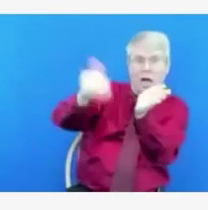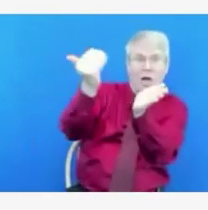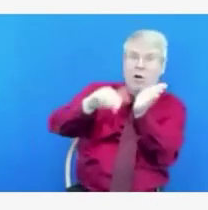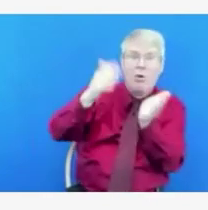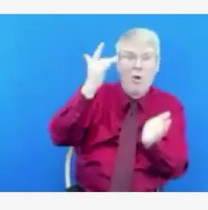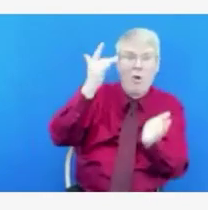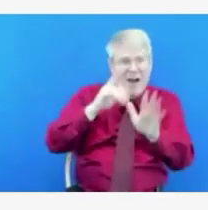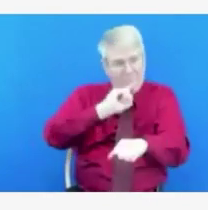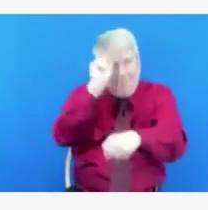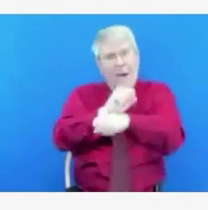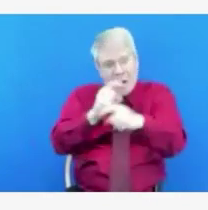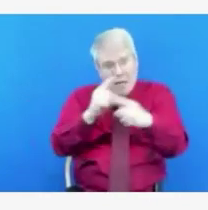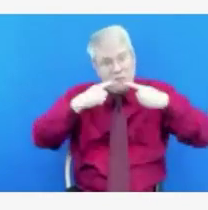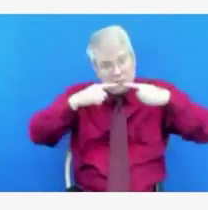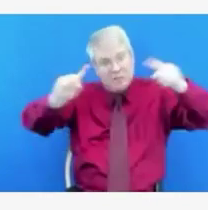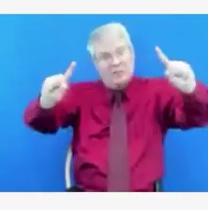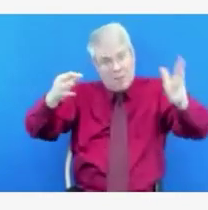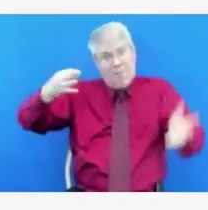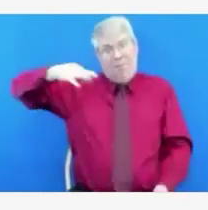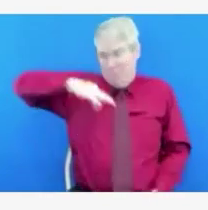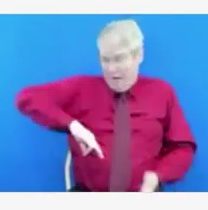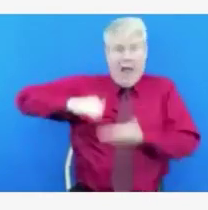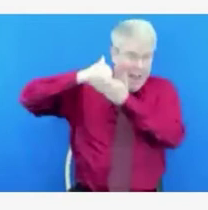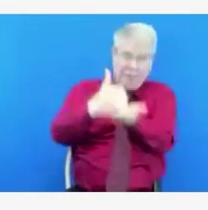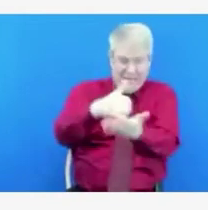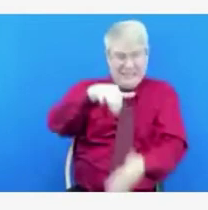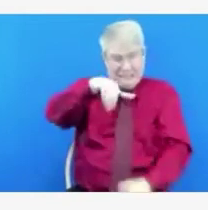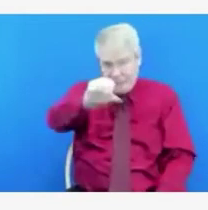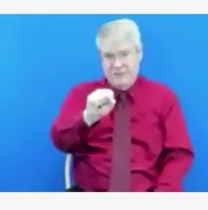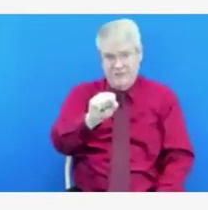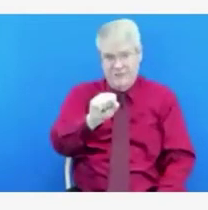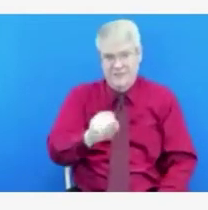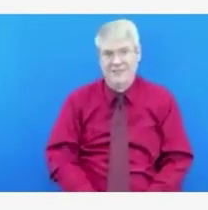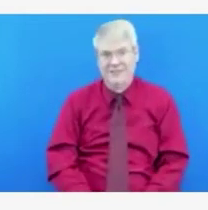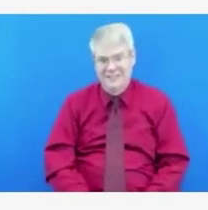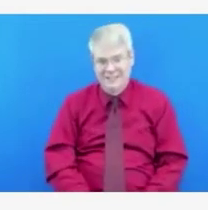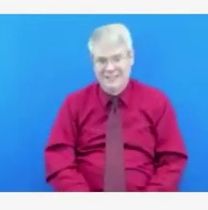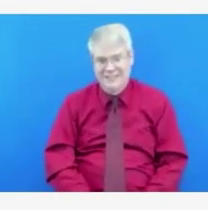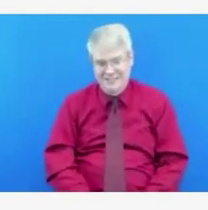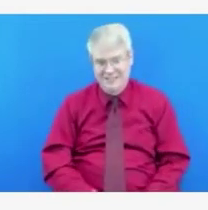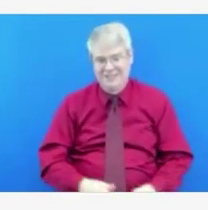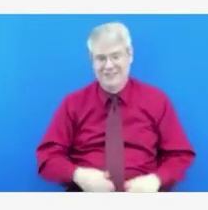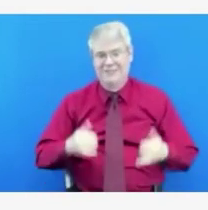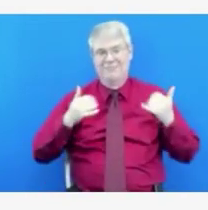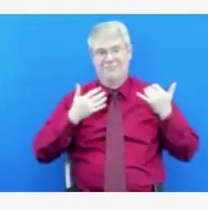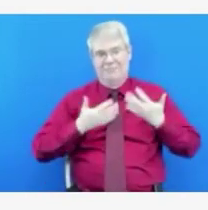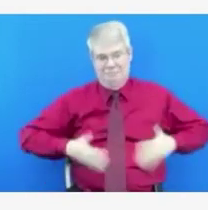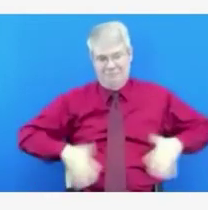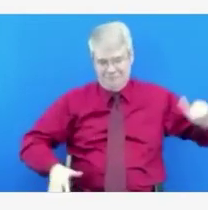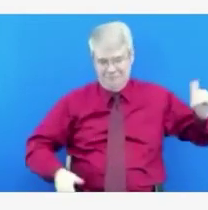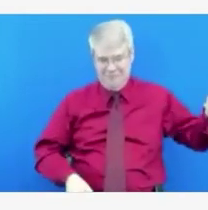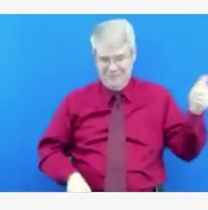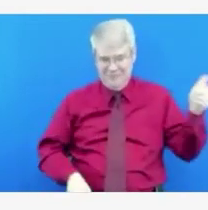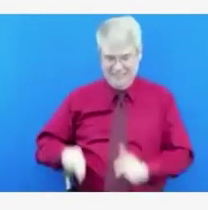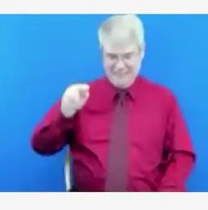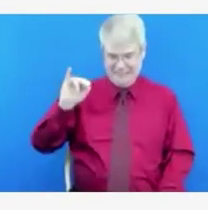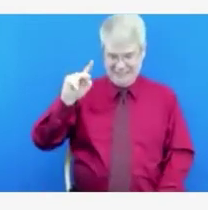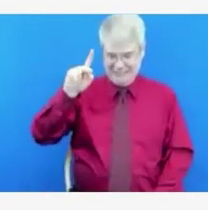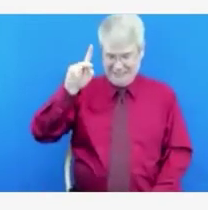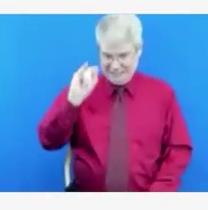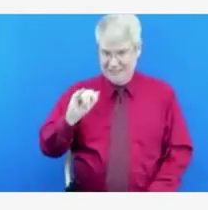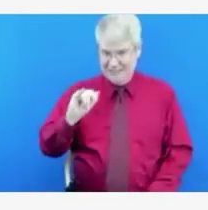period. All right. Thanks, Elke. So we will now take questions from our media participants on the call here today.